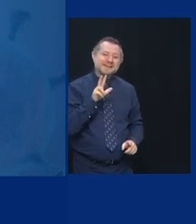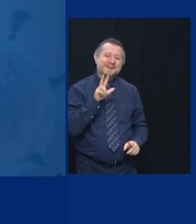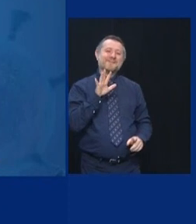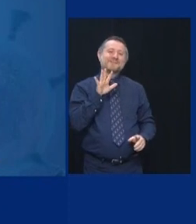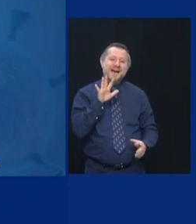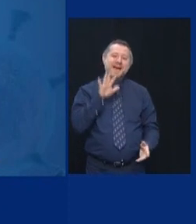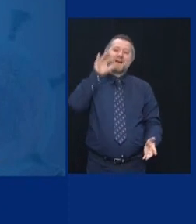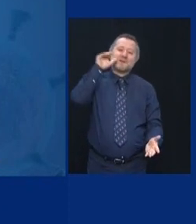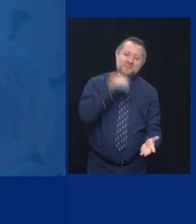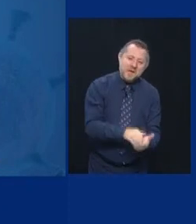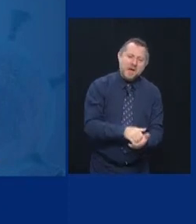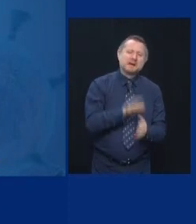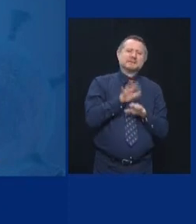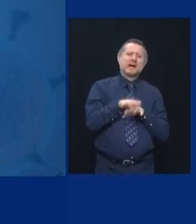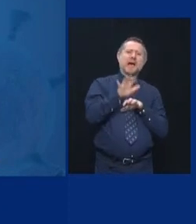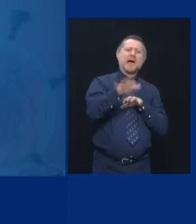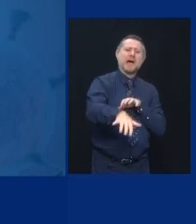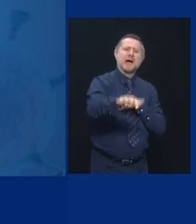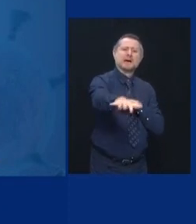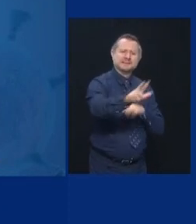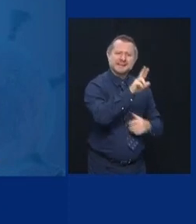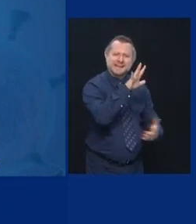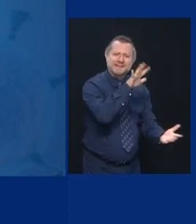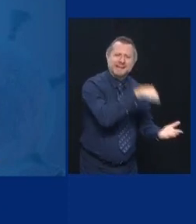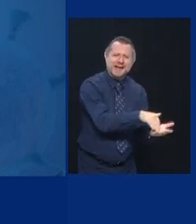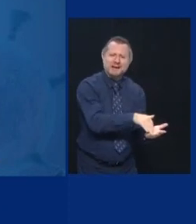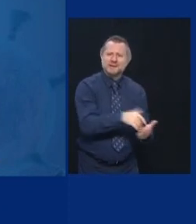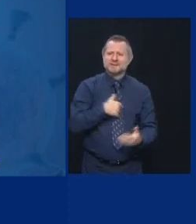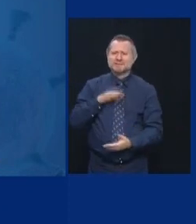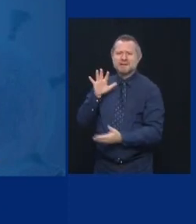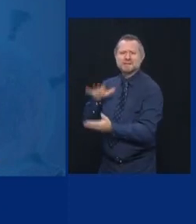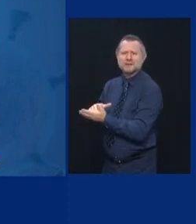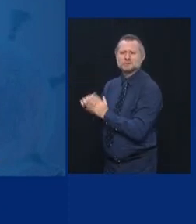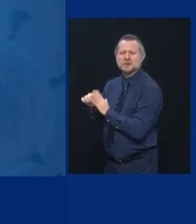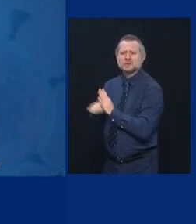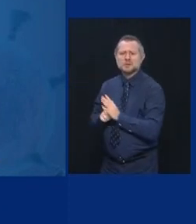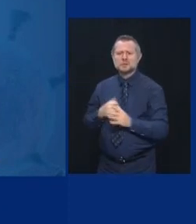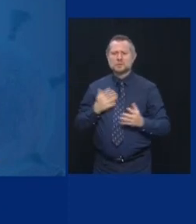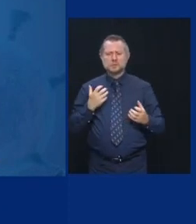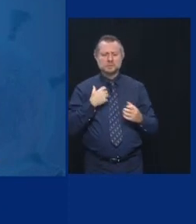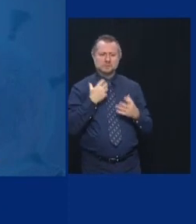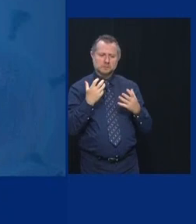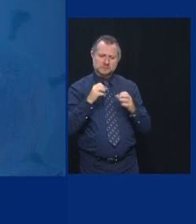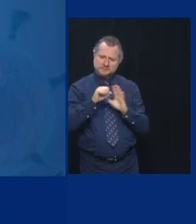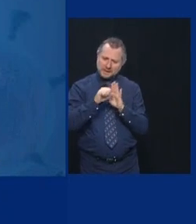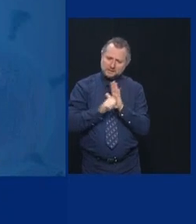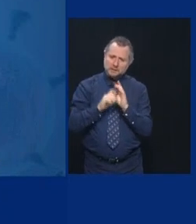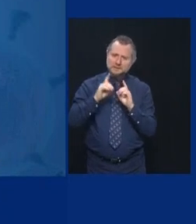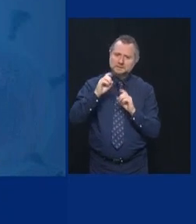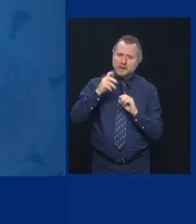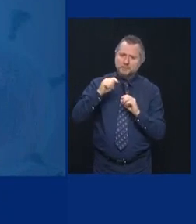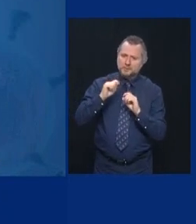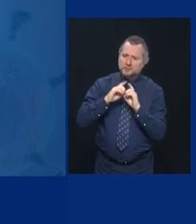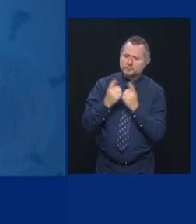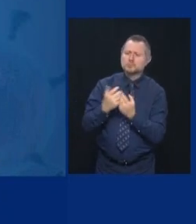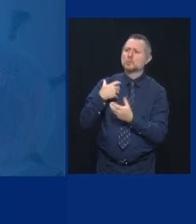Most of this enforcement is also going to be done by health department officials, other agency-type officials.